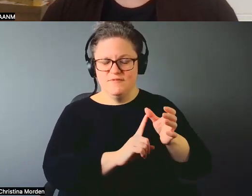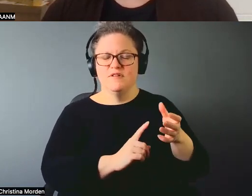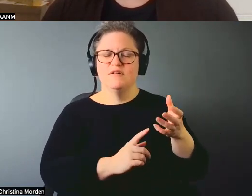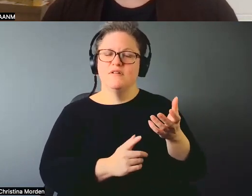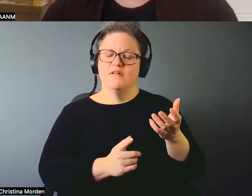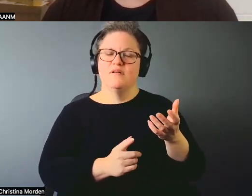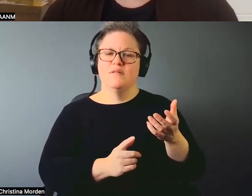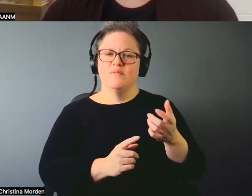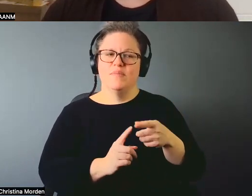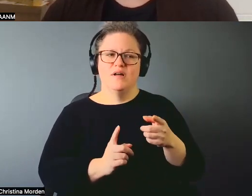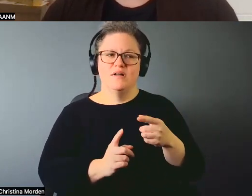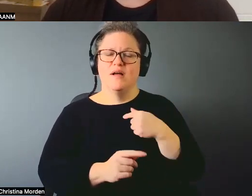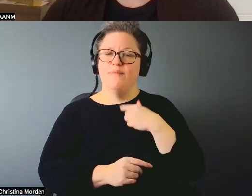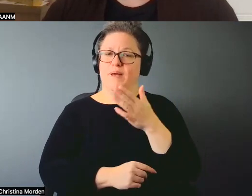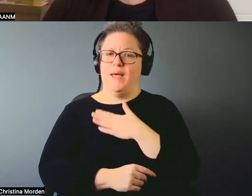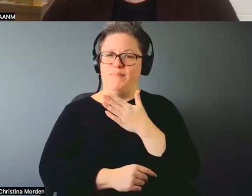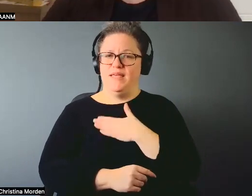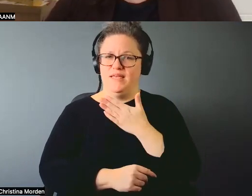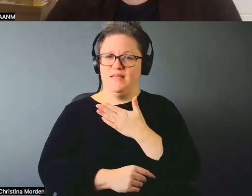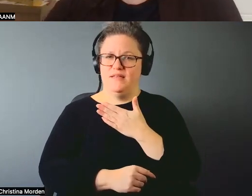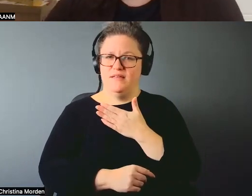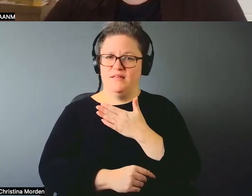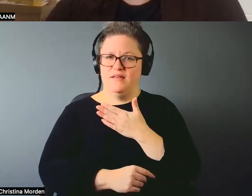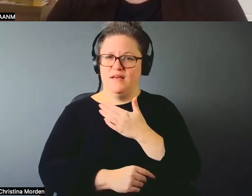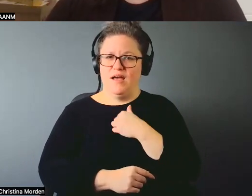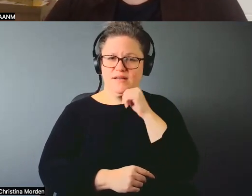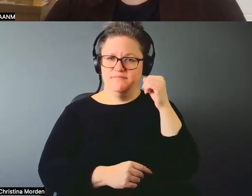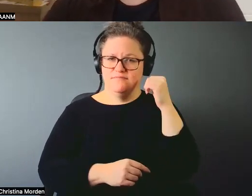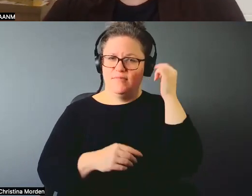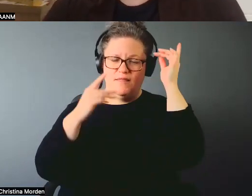I'm glad I didn't think of it as I did that, you know.